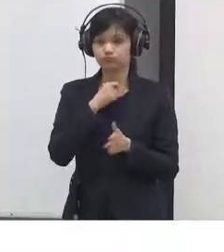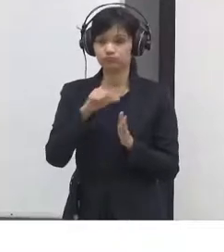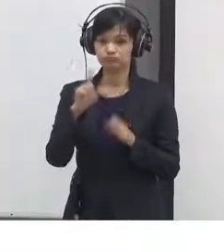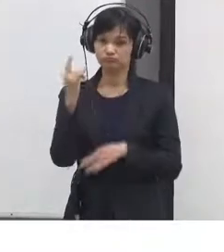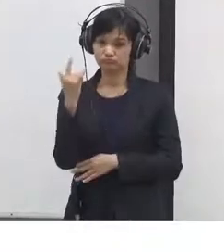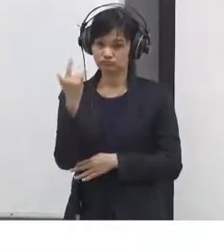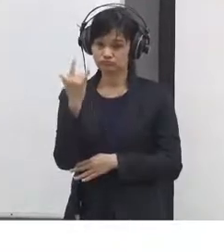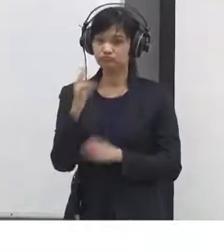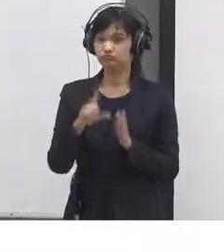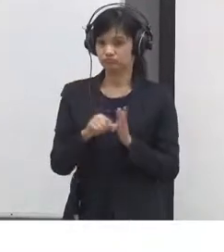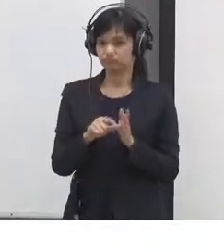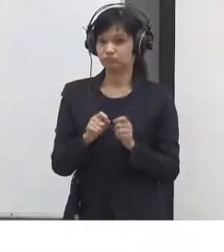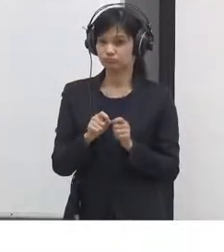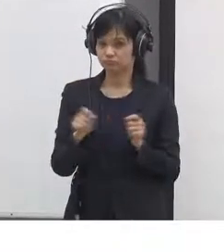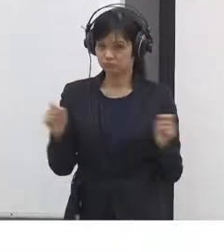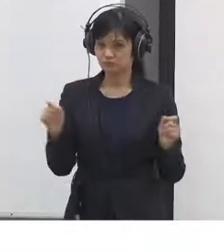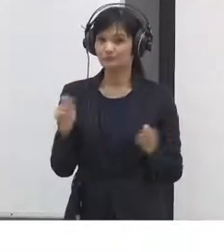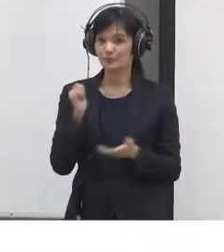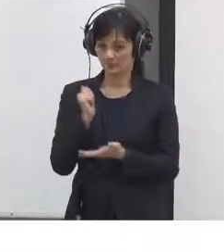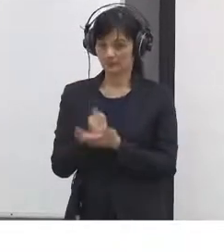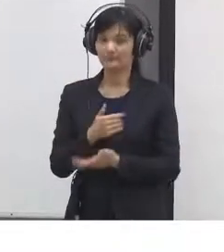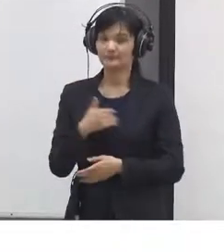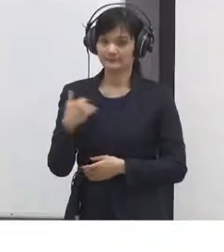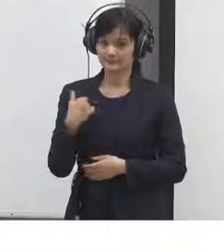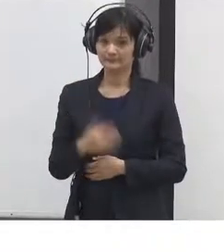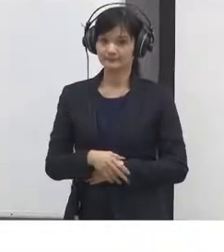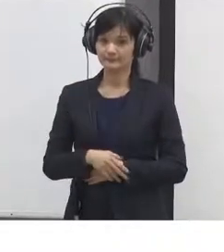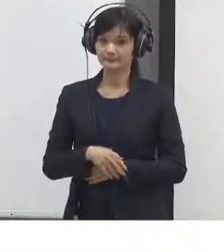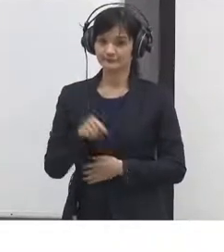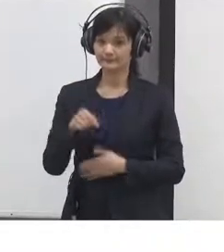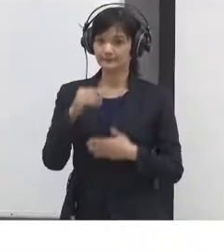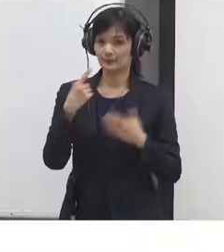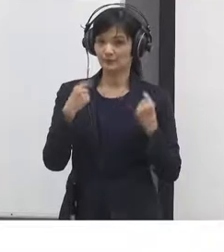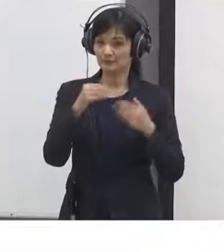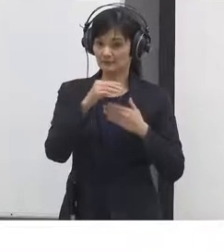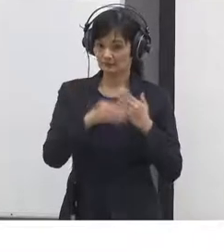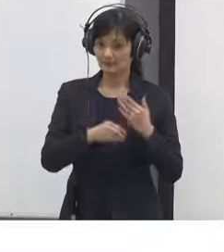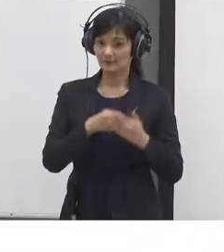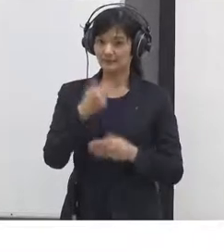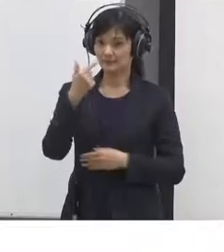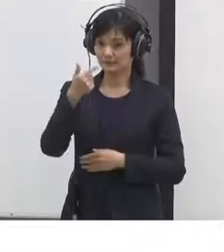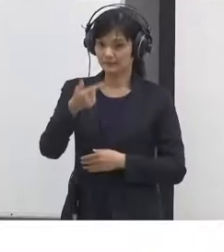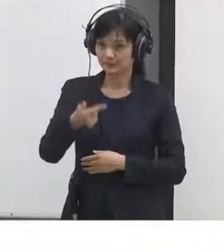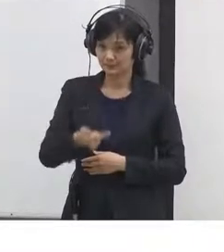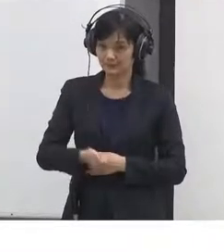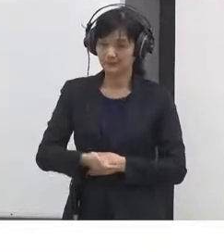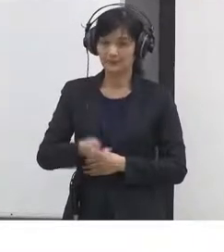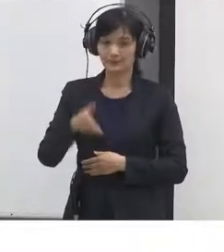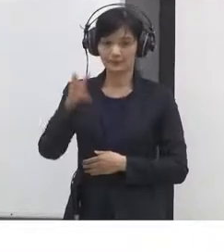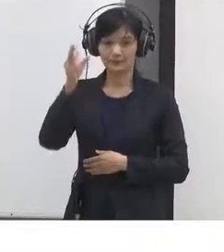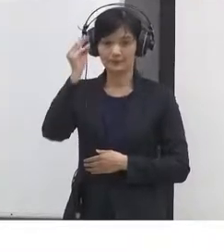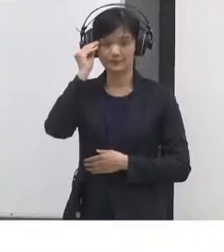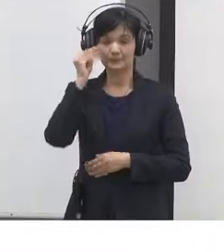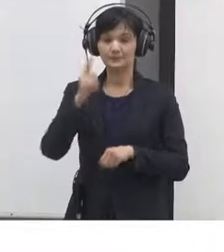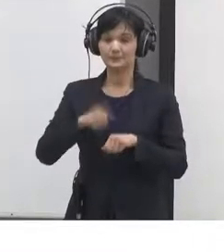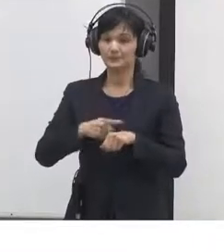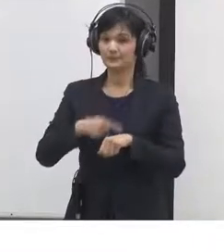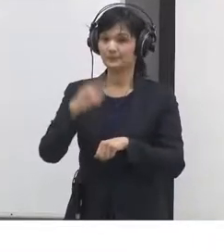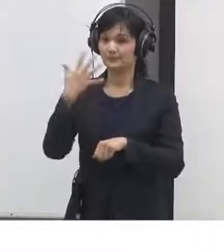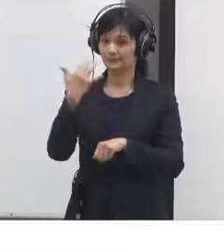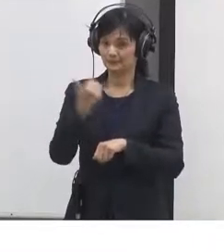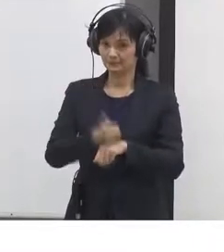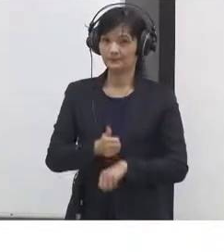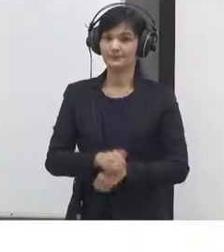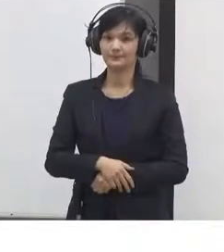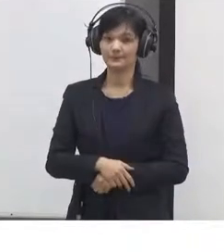permeating and gradually and at an increasing rate but I'll just give you an example of where it shows up there